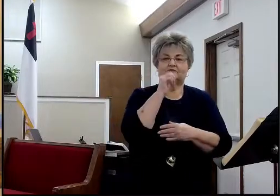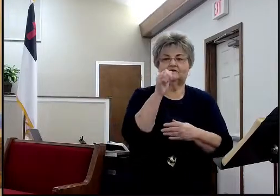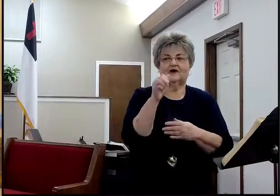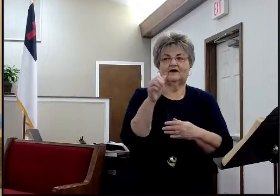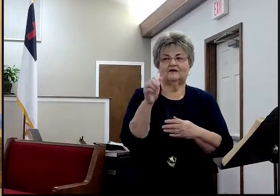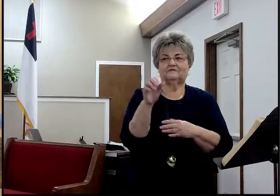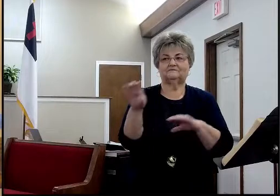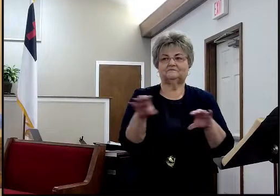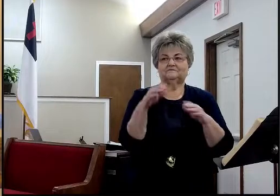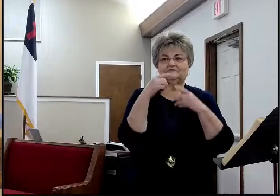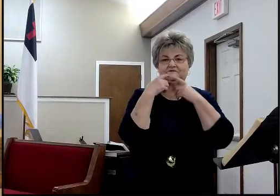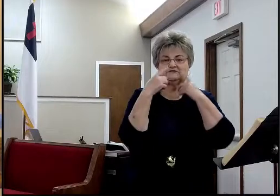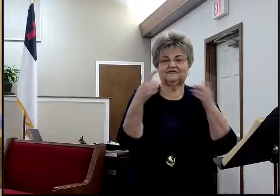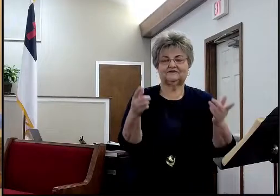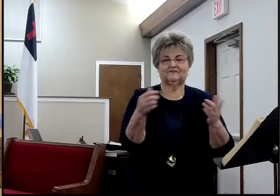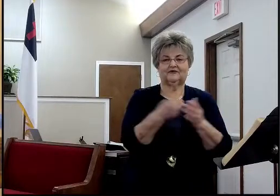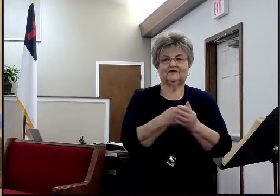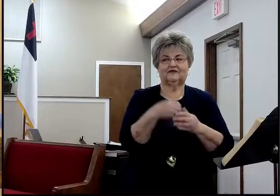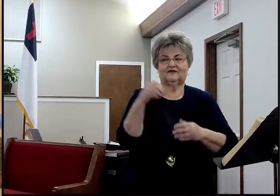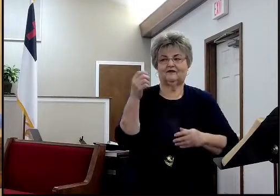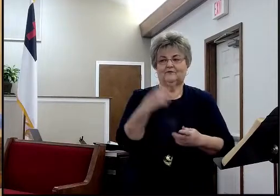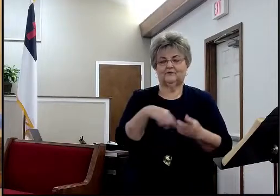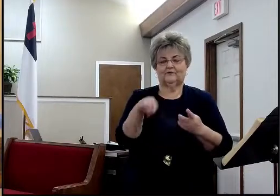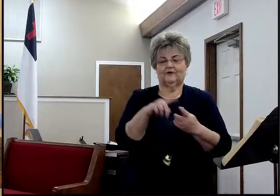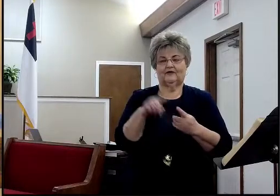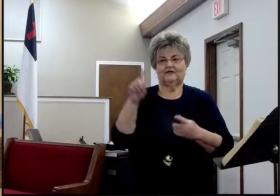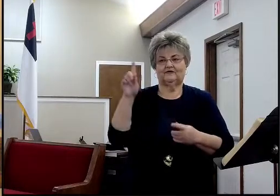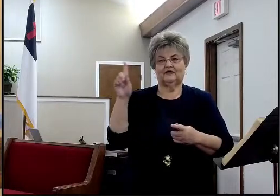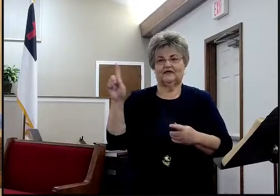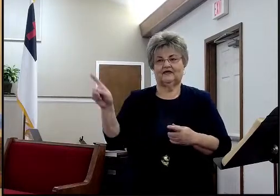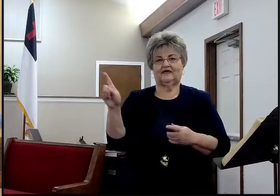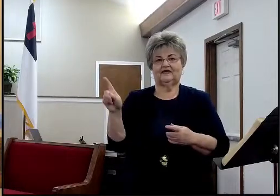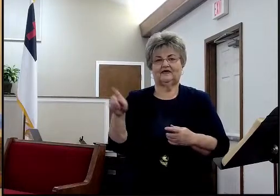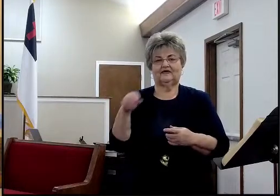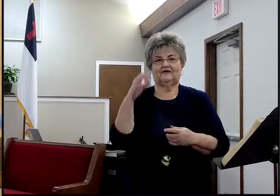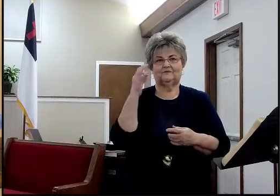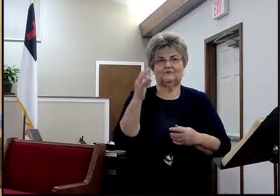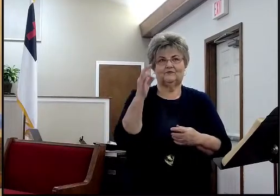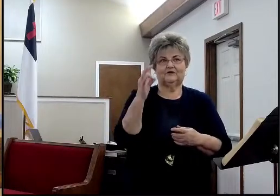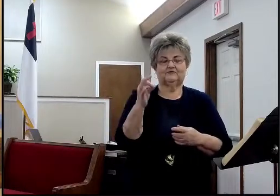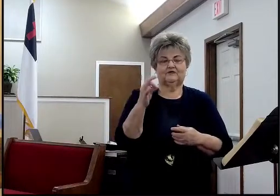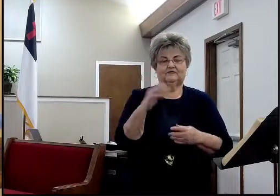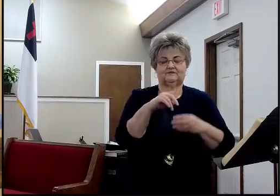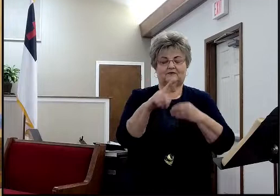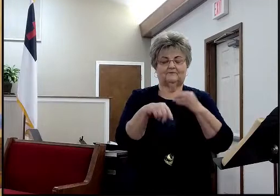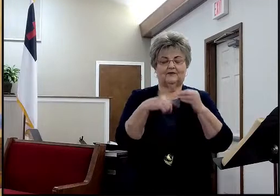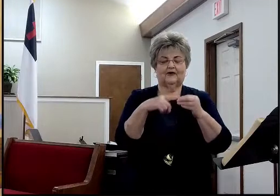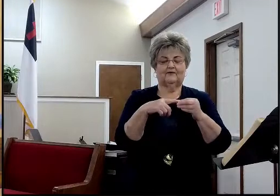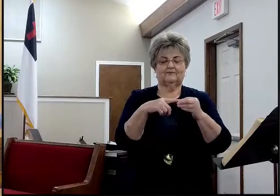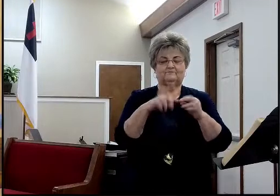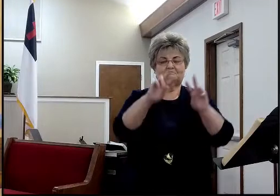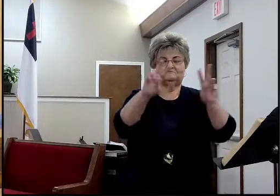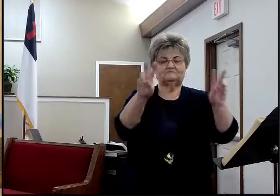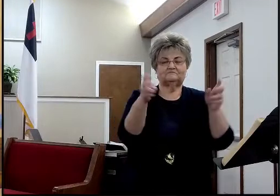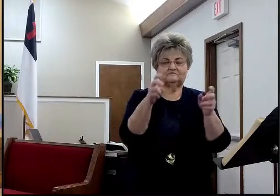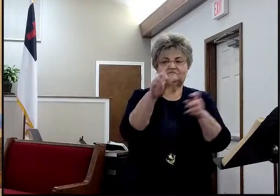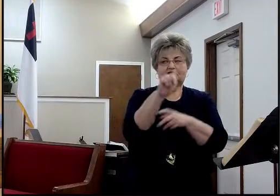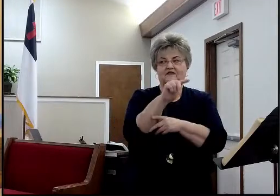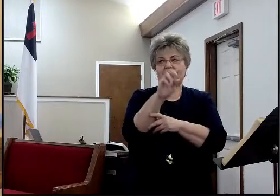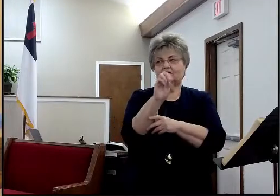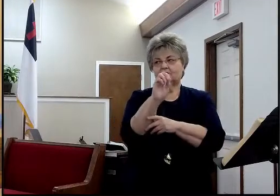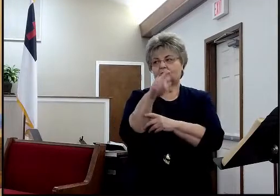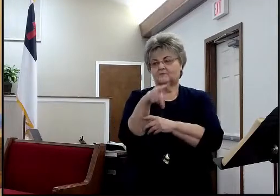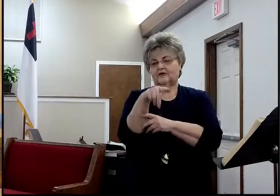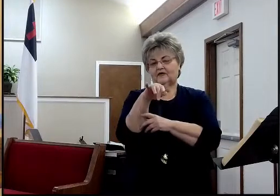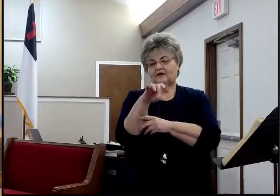90 percent expositional preacher. And so whenever I go into a topical, I used to be straight topical. It seems as if when you're a baby